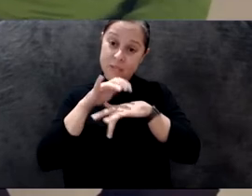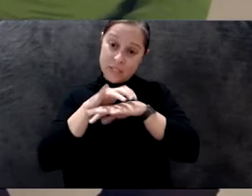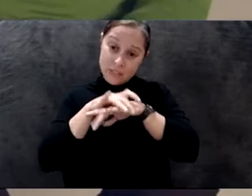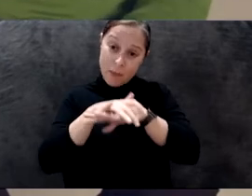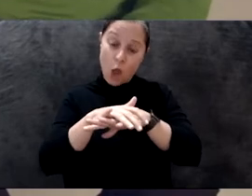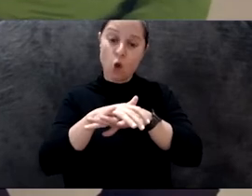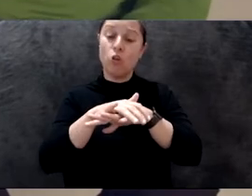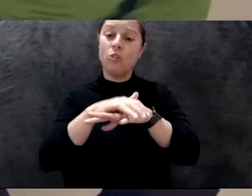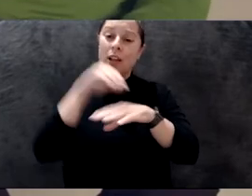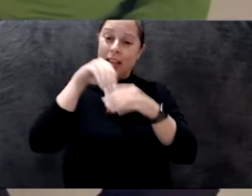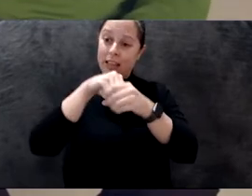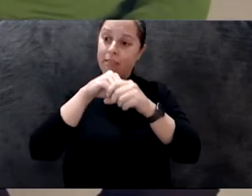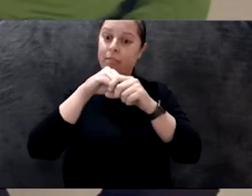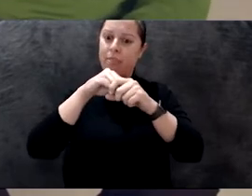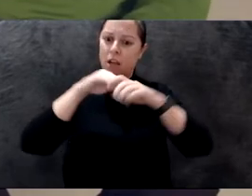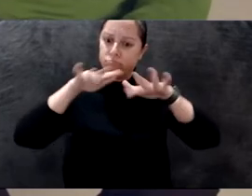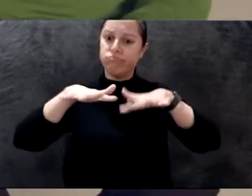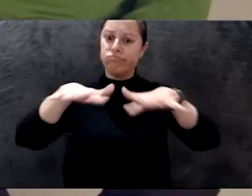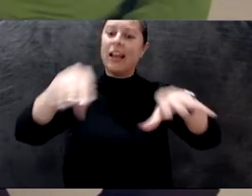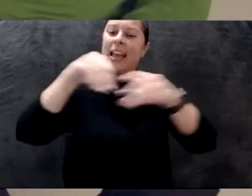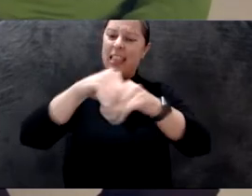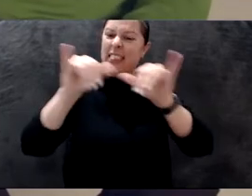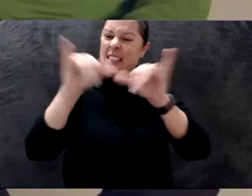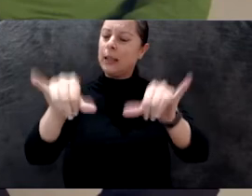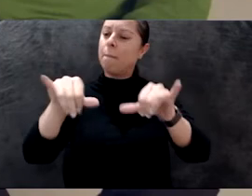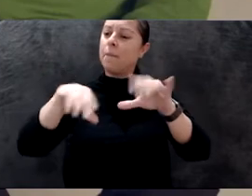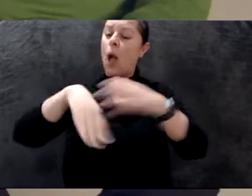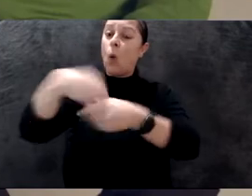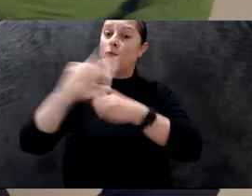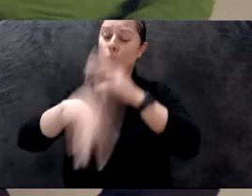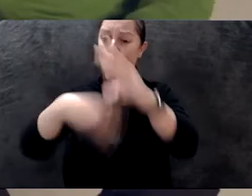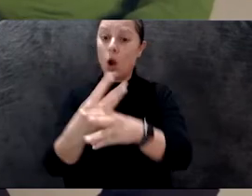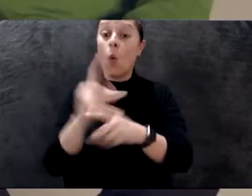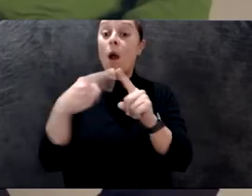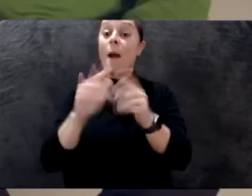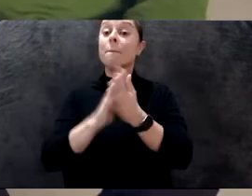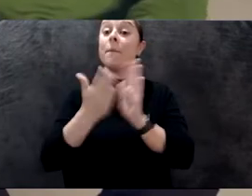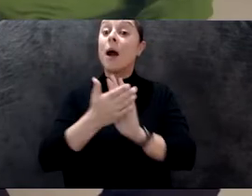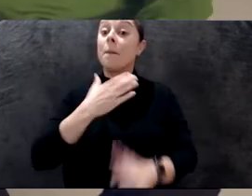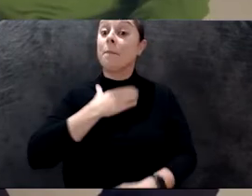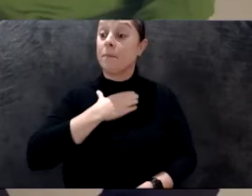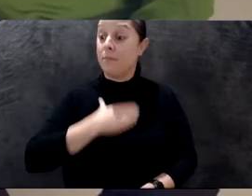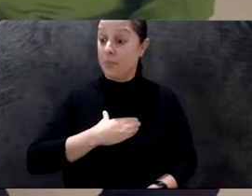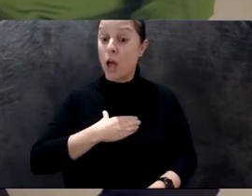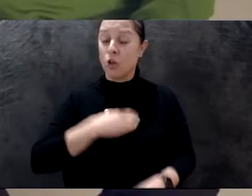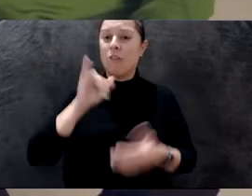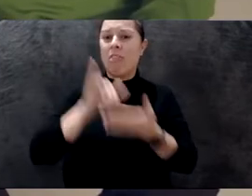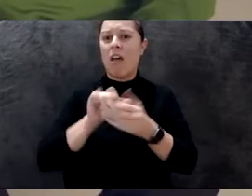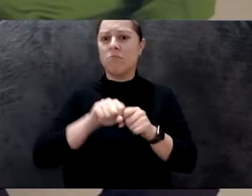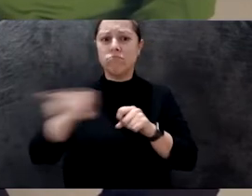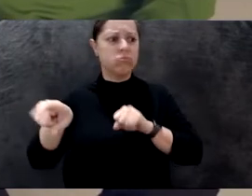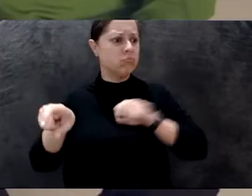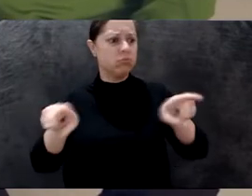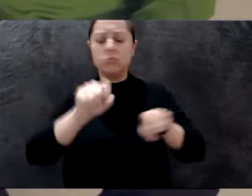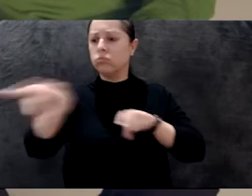world. And when it's getting really hungry, she starts to tension these, these things. And this means a very small mosquito also, then she will be able to